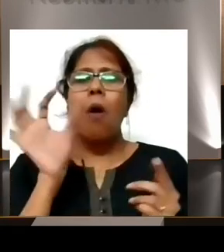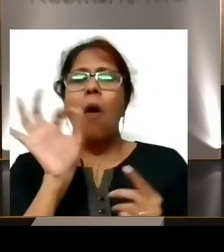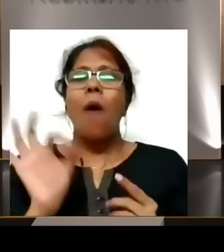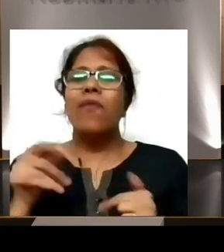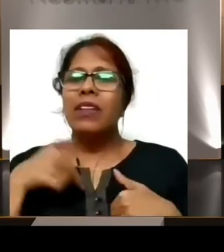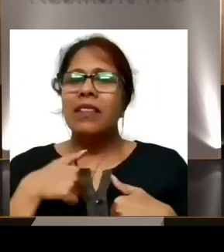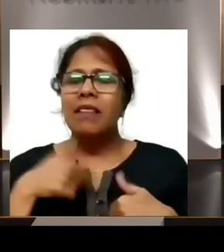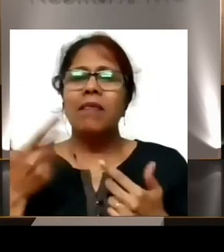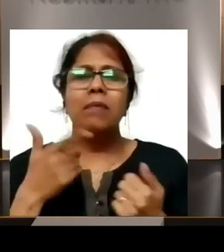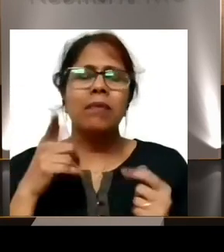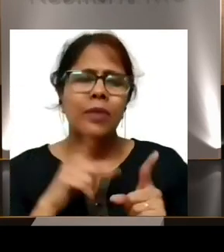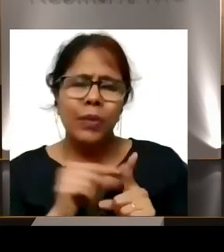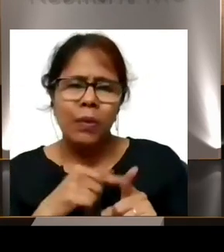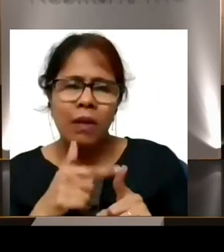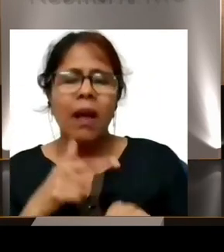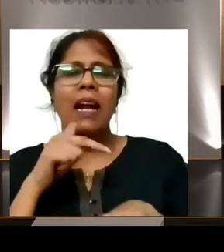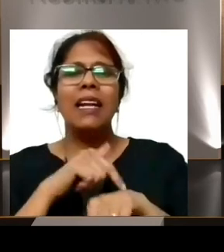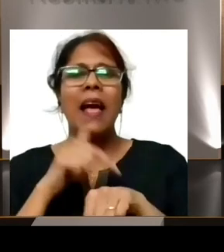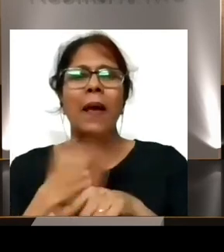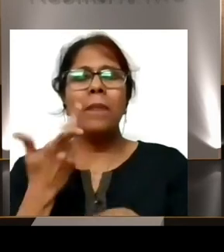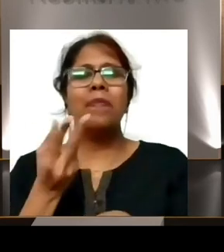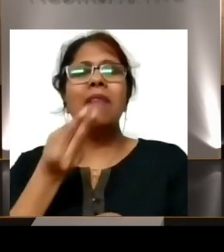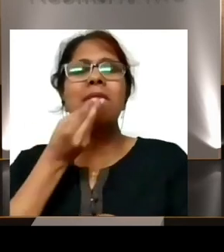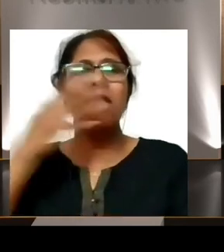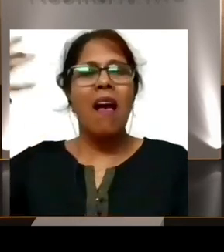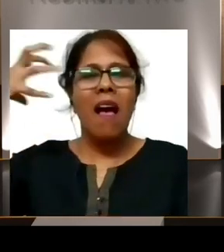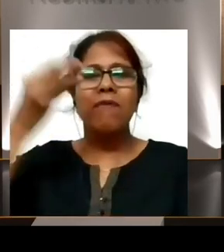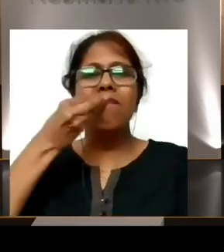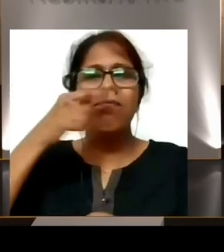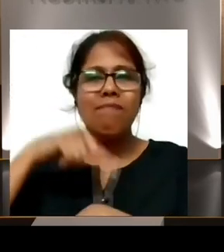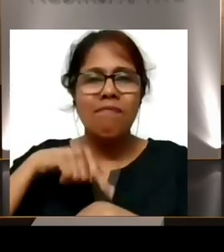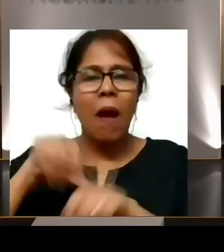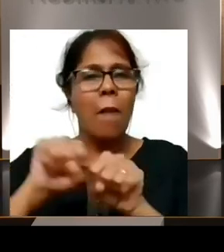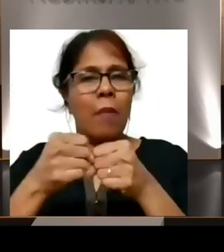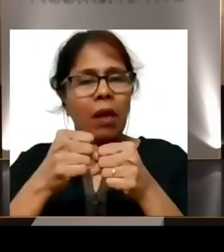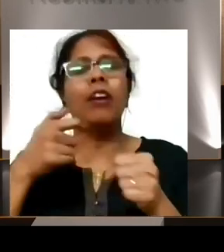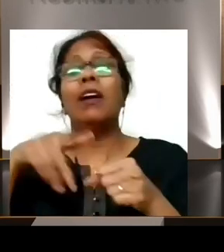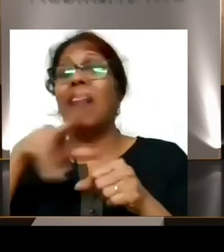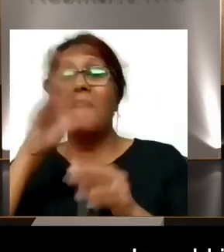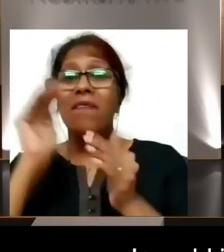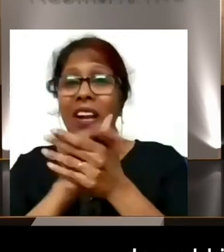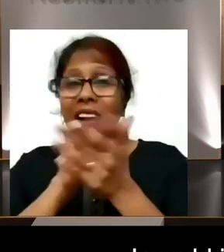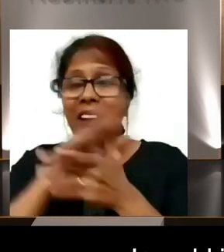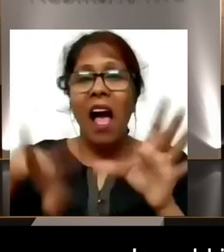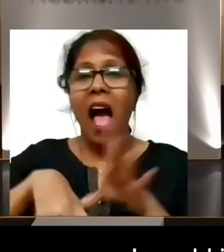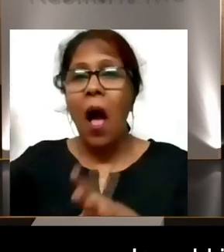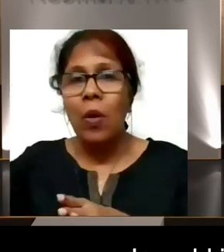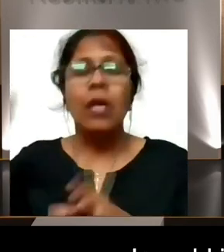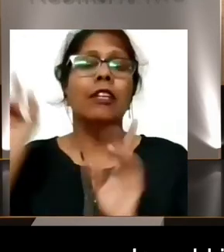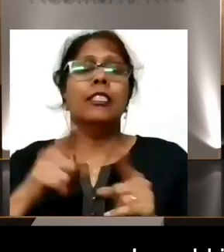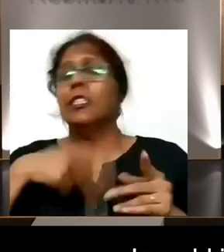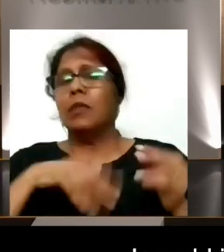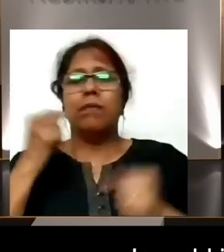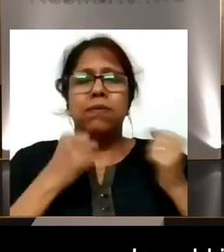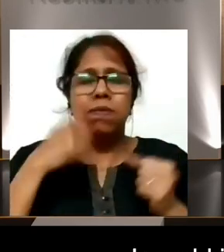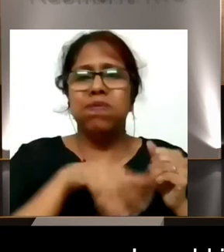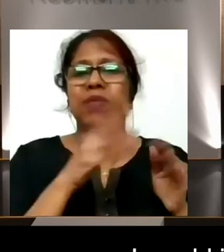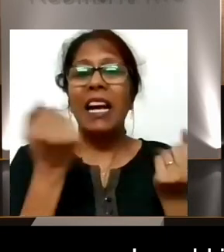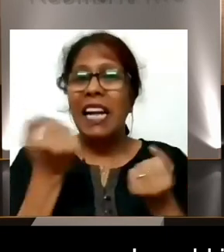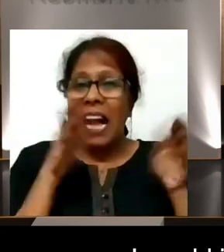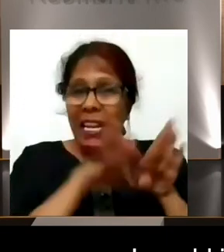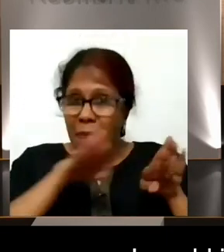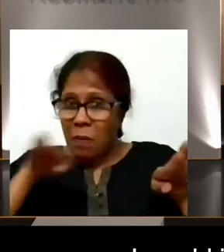do was I would take some time between lunch break or tea breaks where all, when my friends would go out for sutta breaks, I would just go into the parking lot